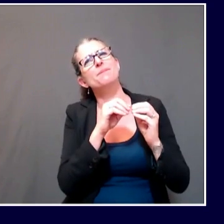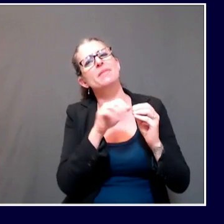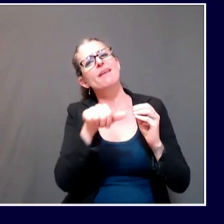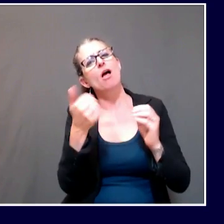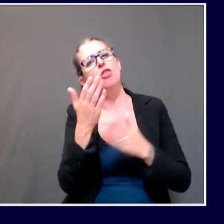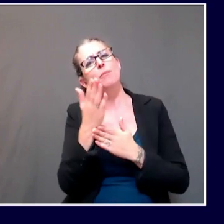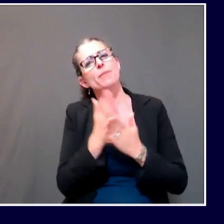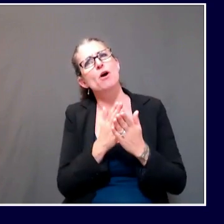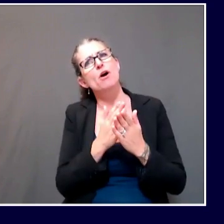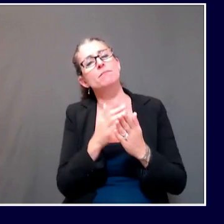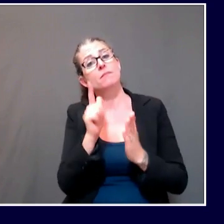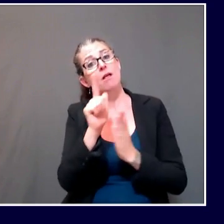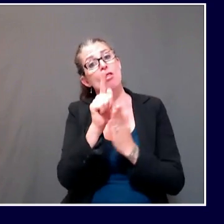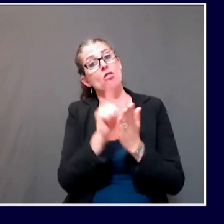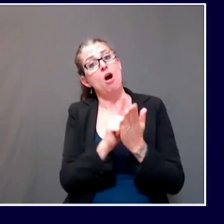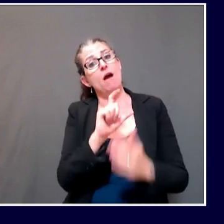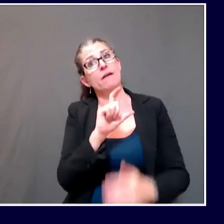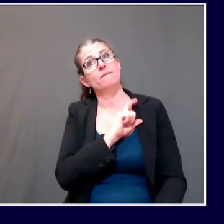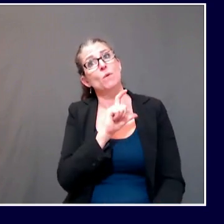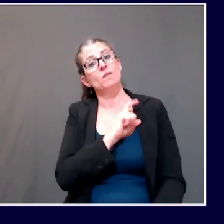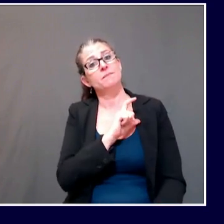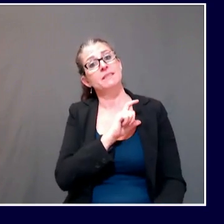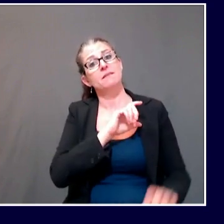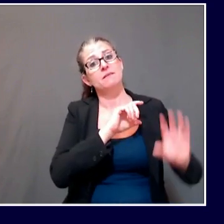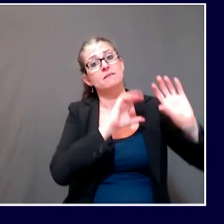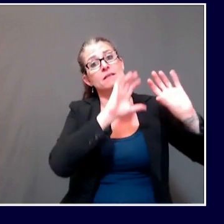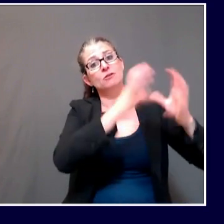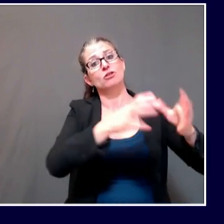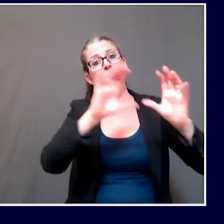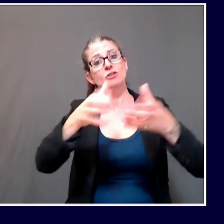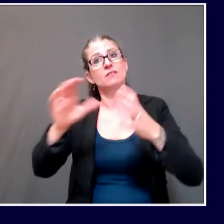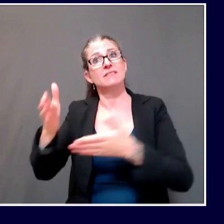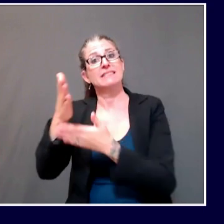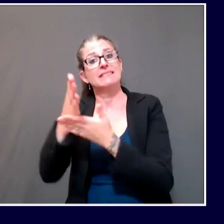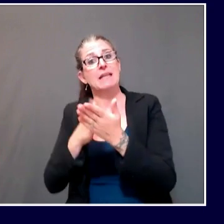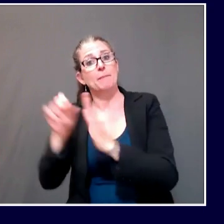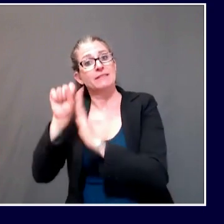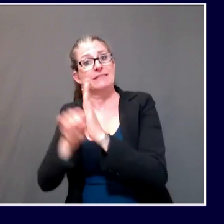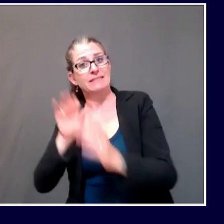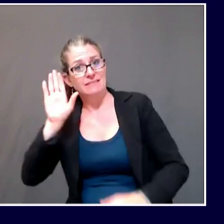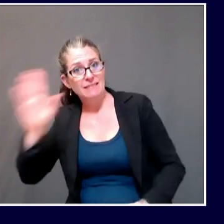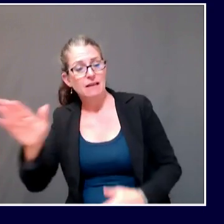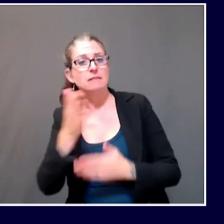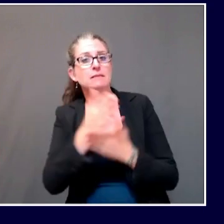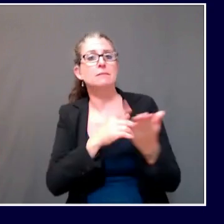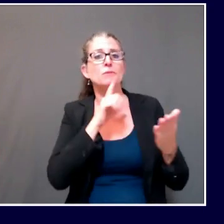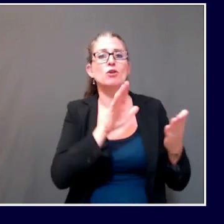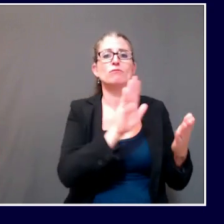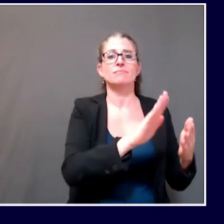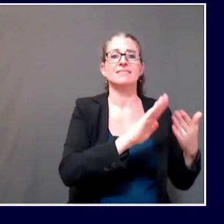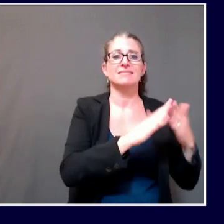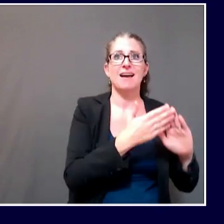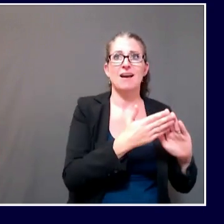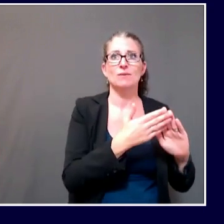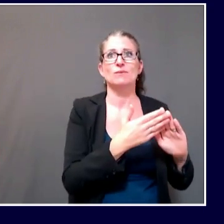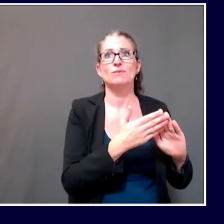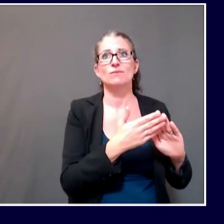have been sheriffs have come out and said that they actually ban anybody from wearing masks while they're working.